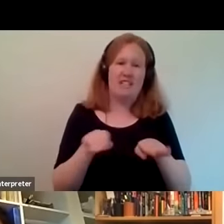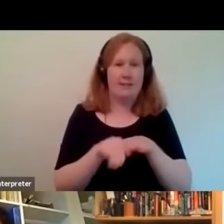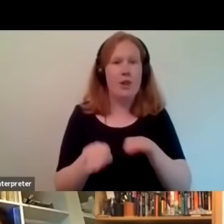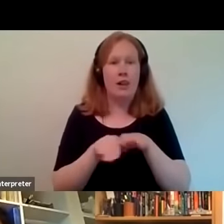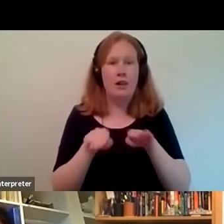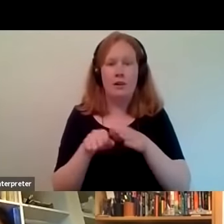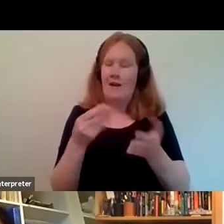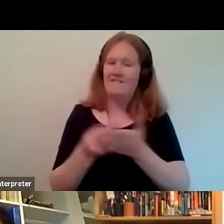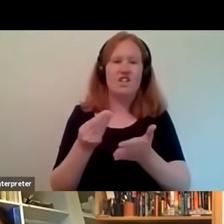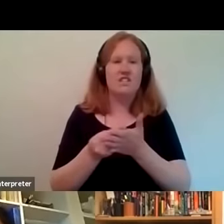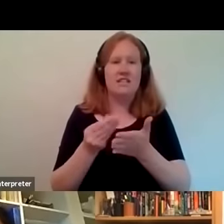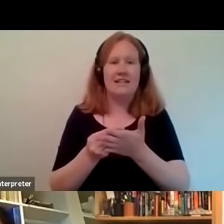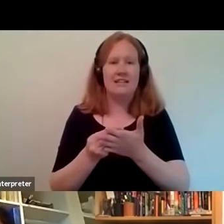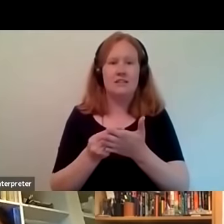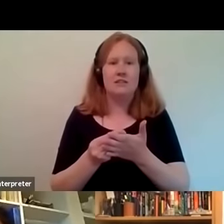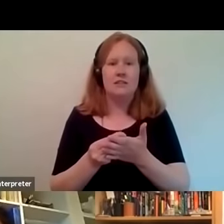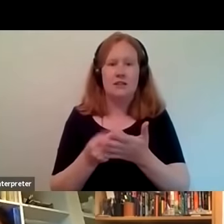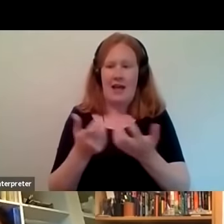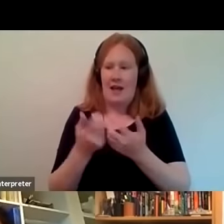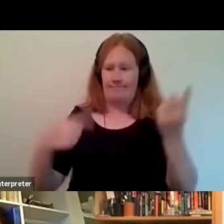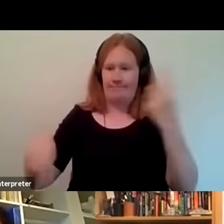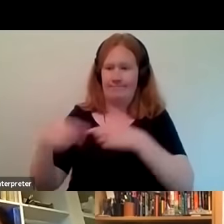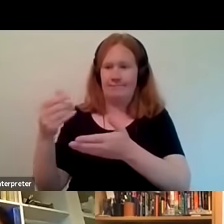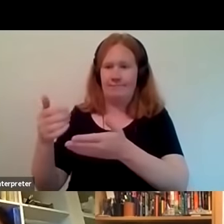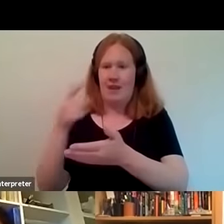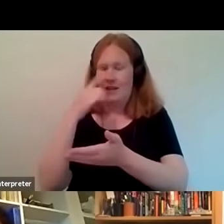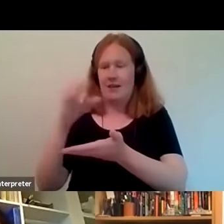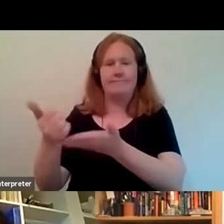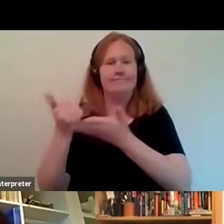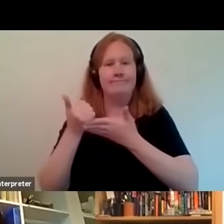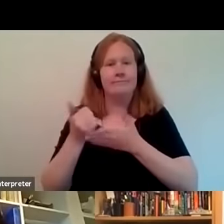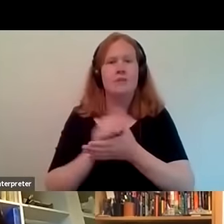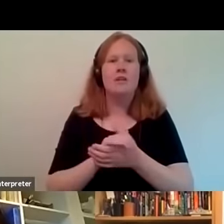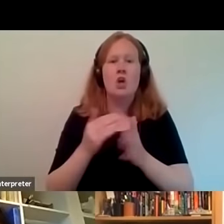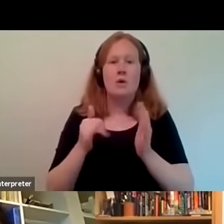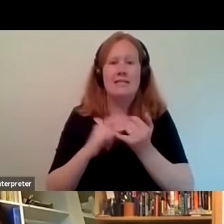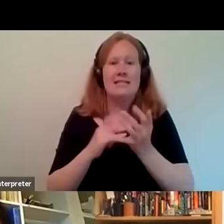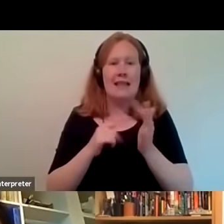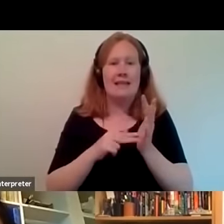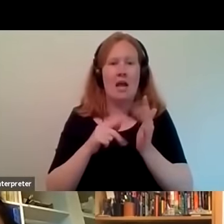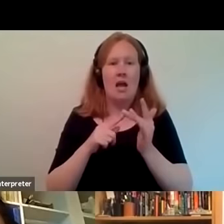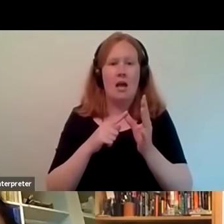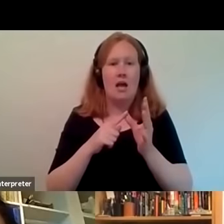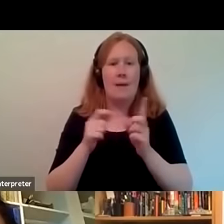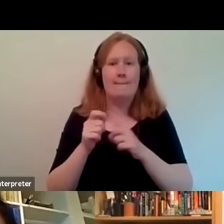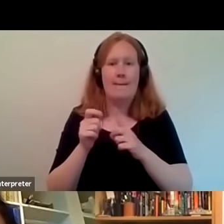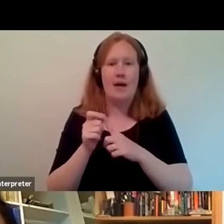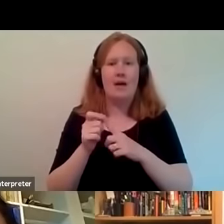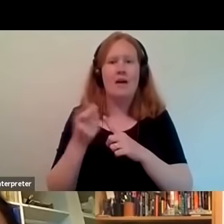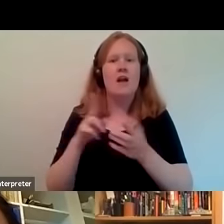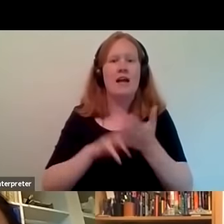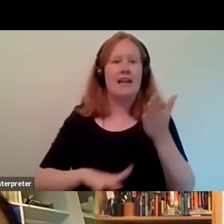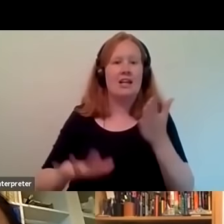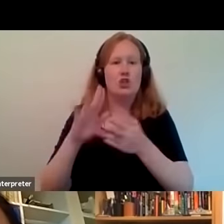also how funding bodies can help in setting up these kinds of projects so we have selena papa here from the national heritage lottery fund